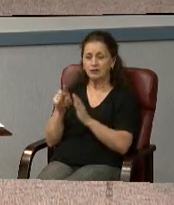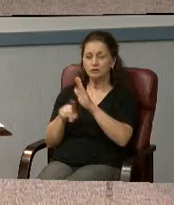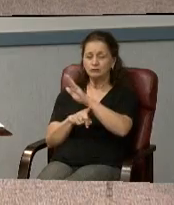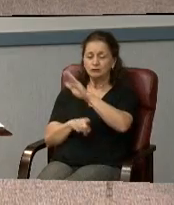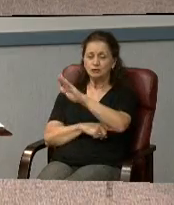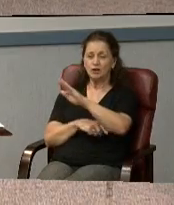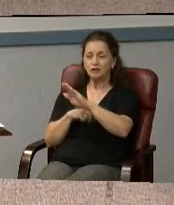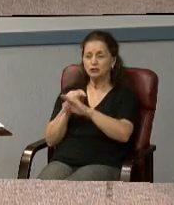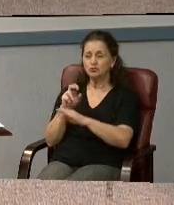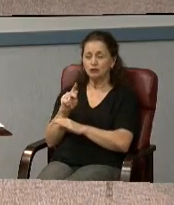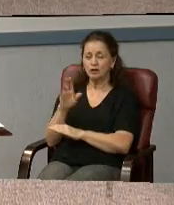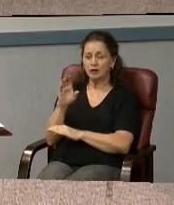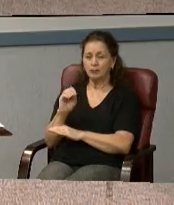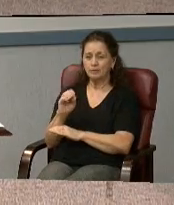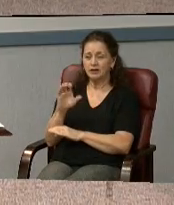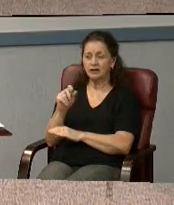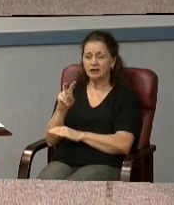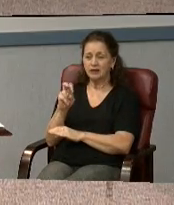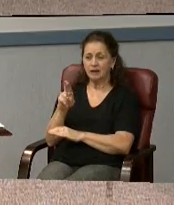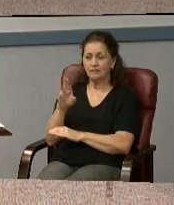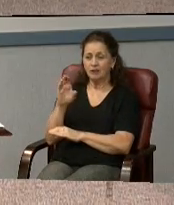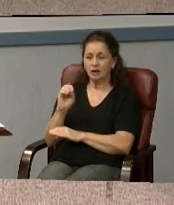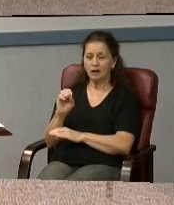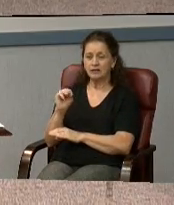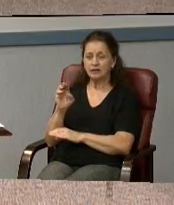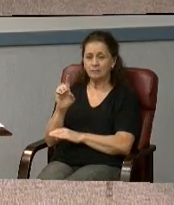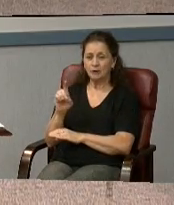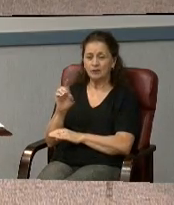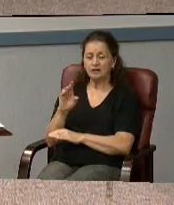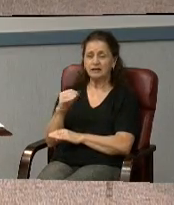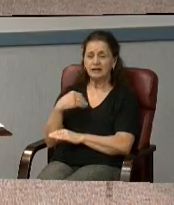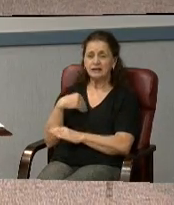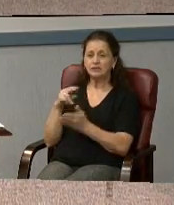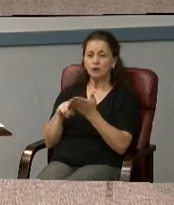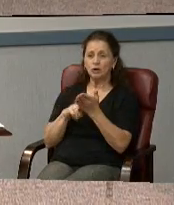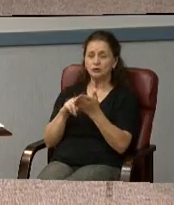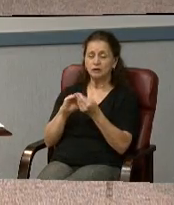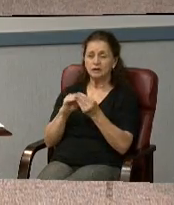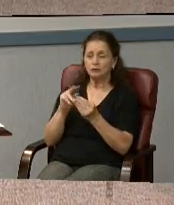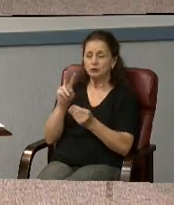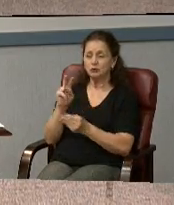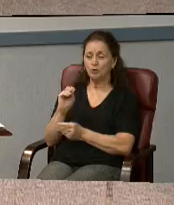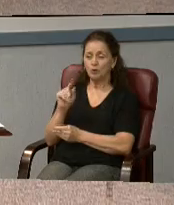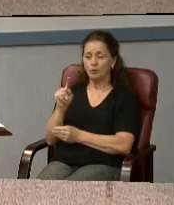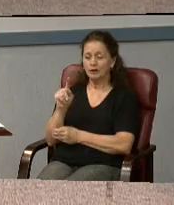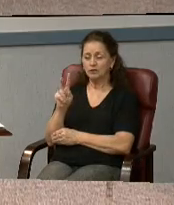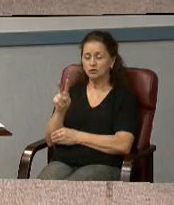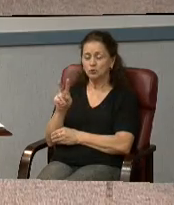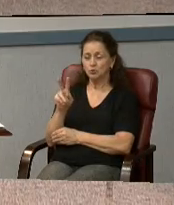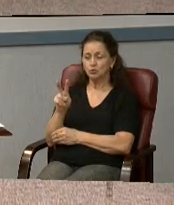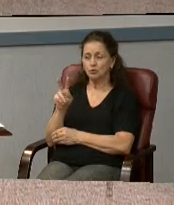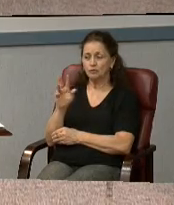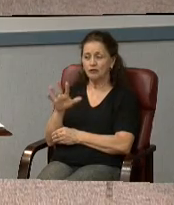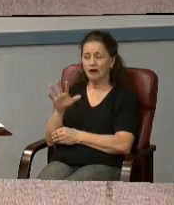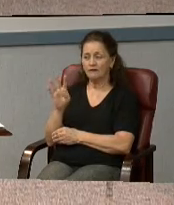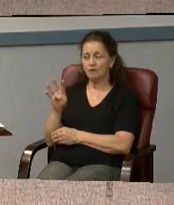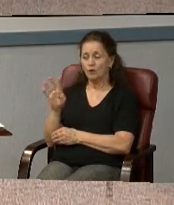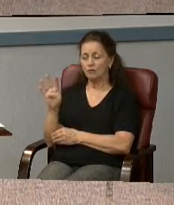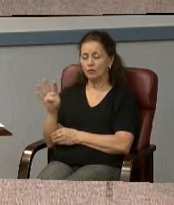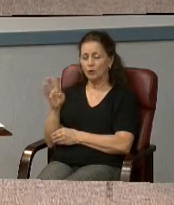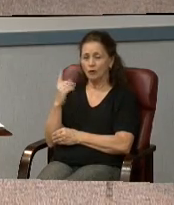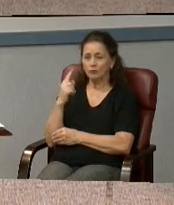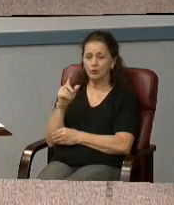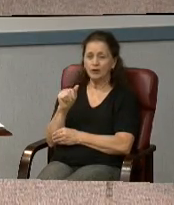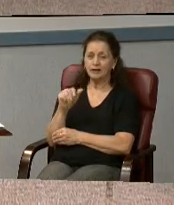And Calvert County, Maryland has a contract number 20122544 for a